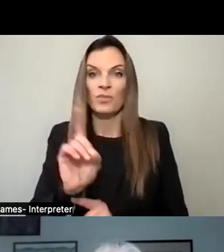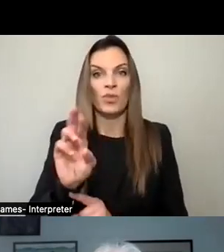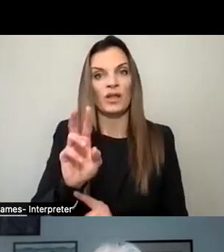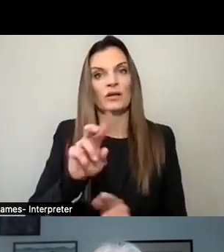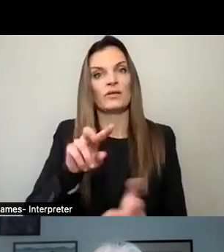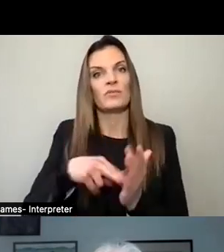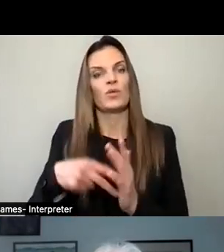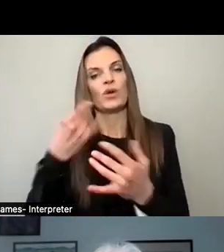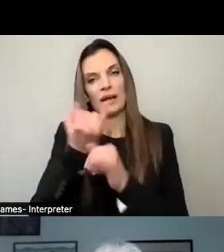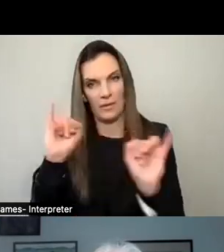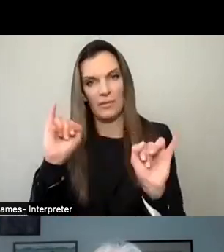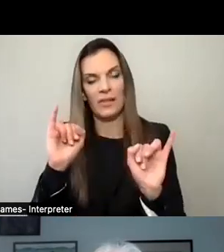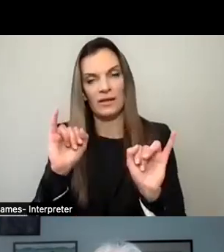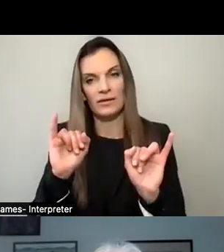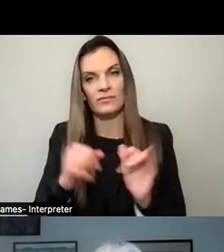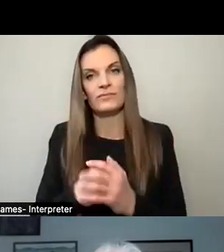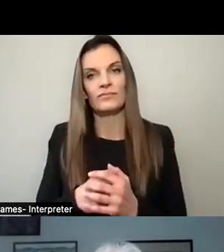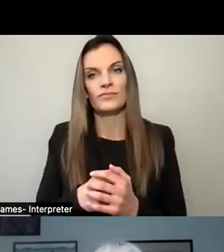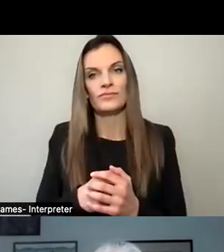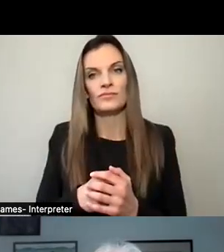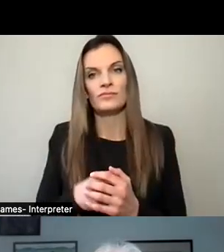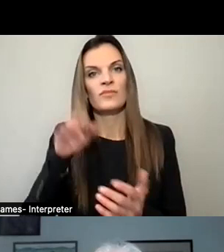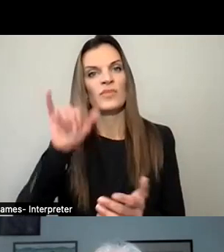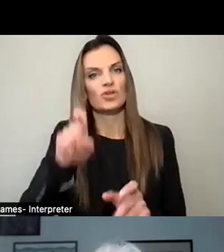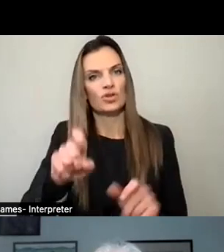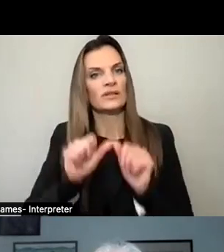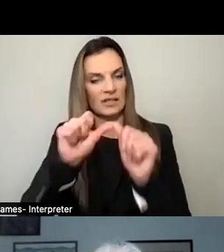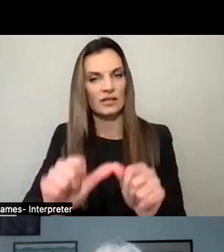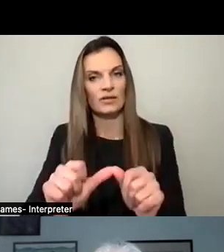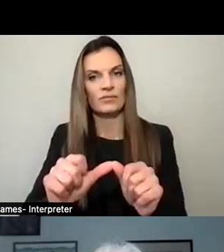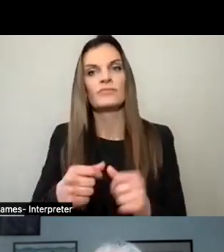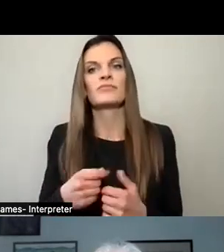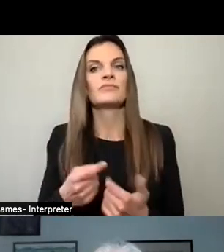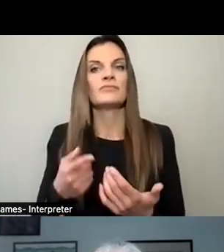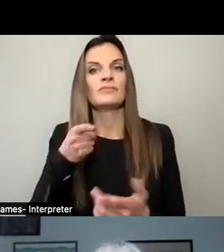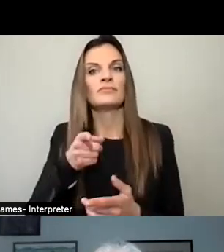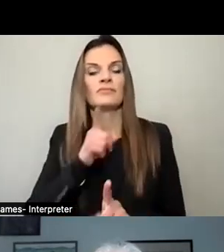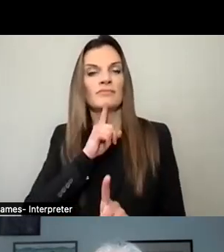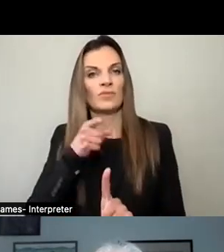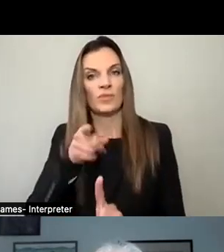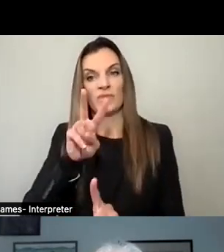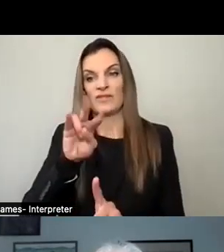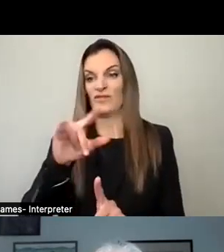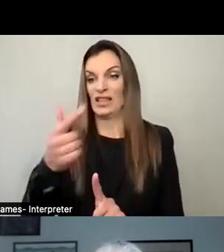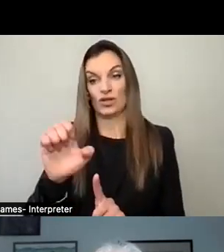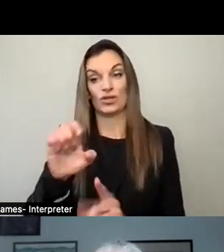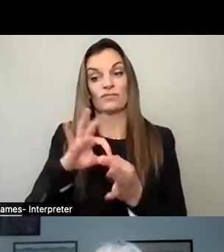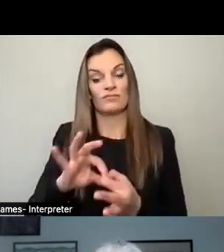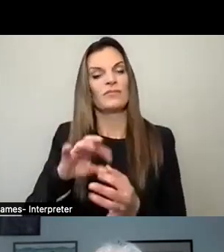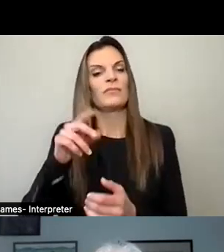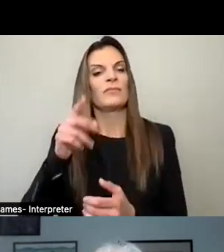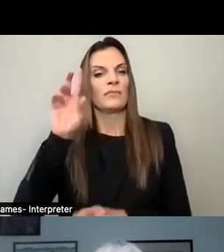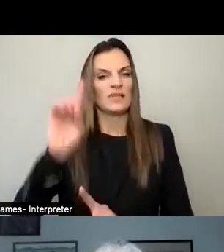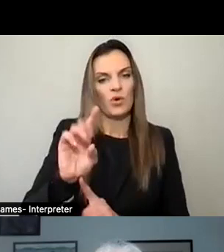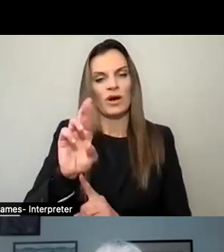all running on independent lines. And I think that should continue. That doesn't have a place in village politics. What we